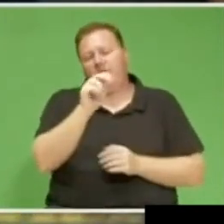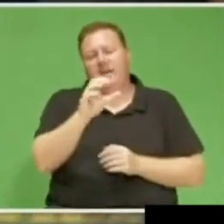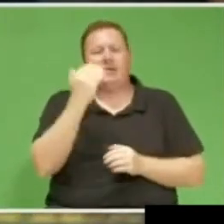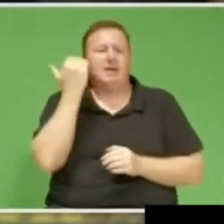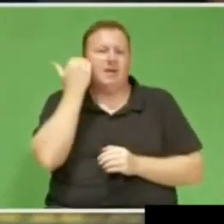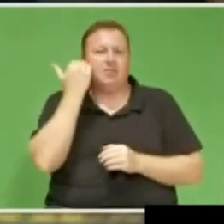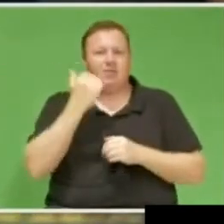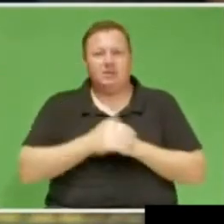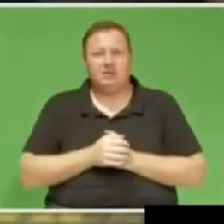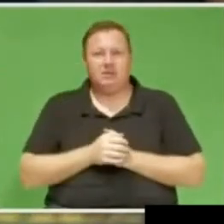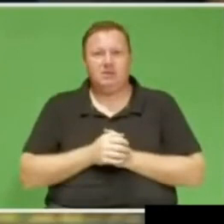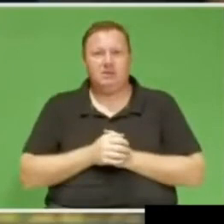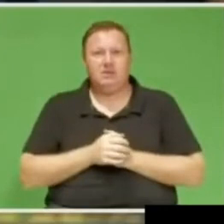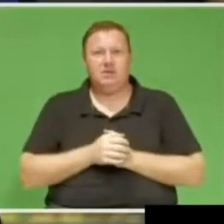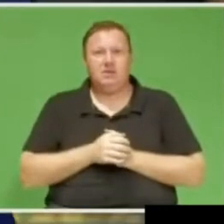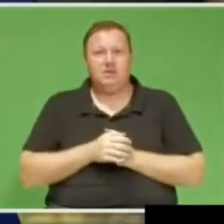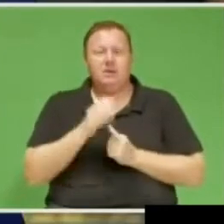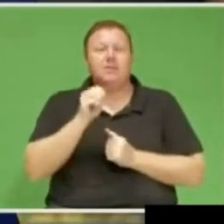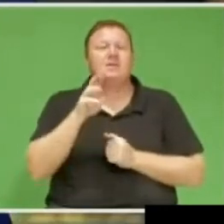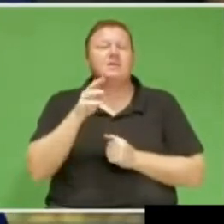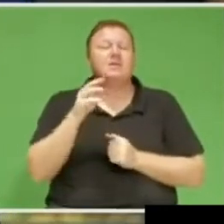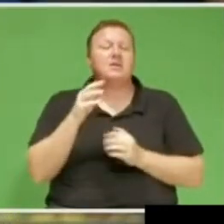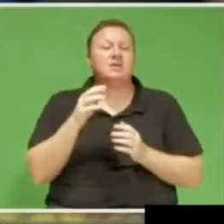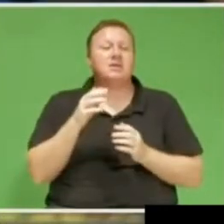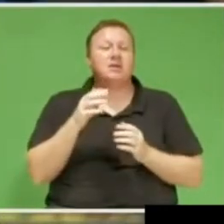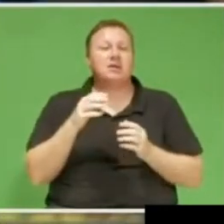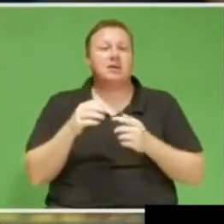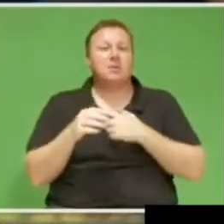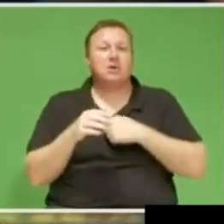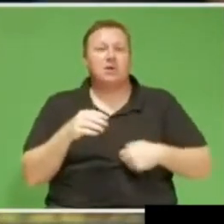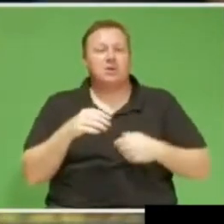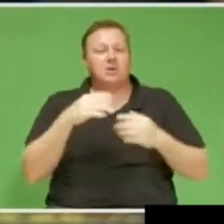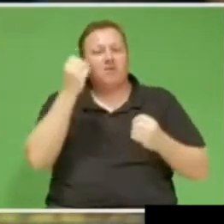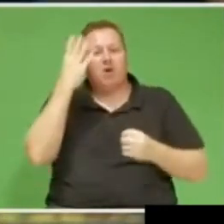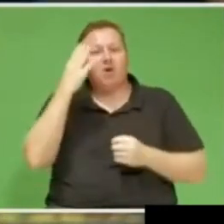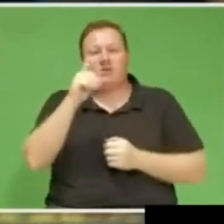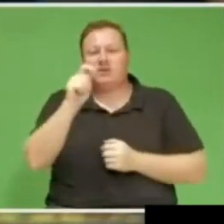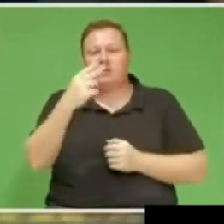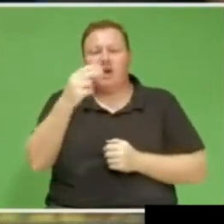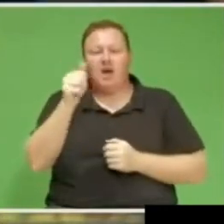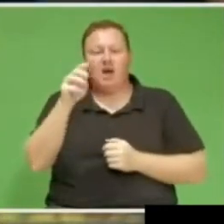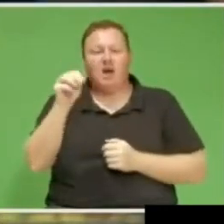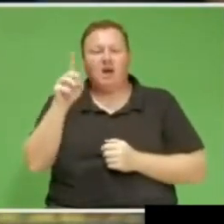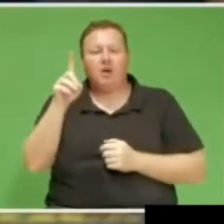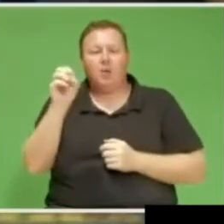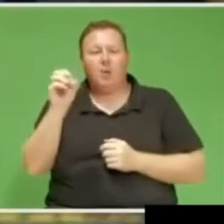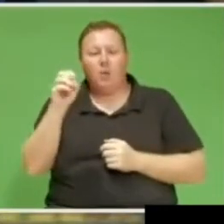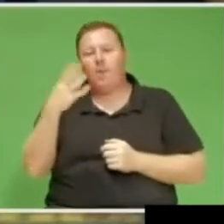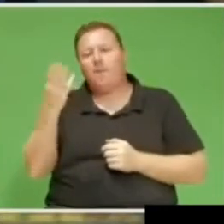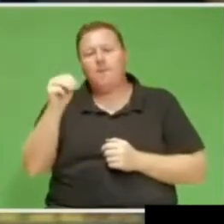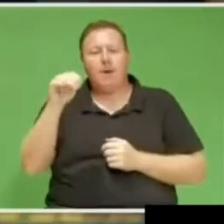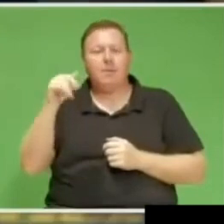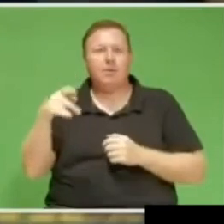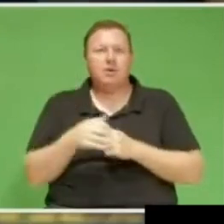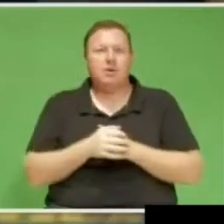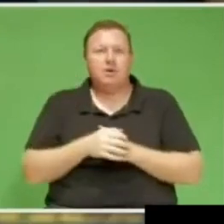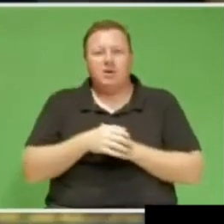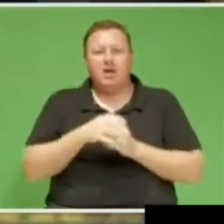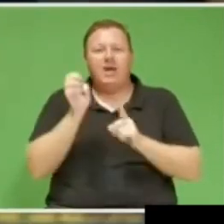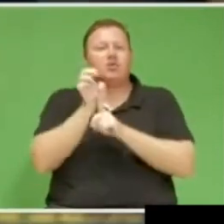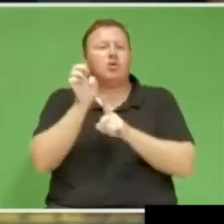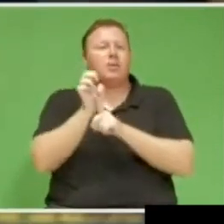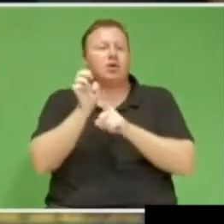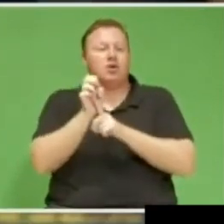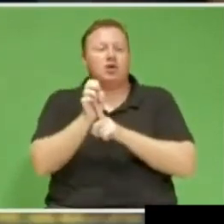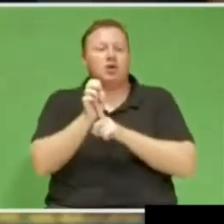Mr. President, you may have forgotten about Tandumapubo, the entrepreneur from Soweto whom you hailed a success